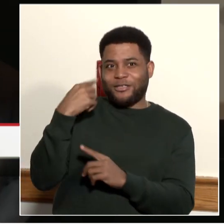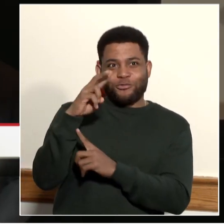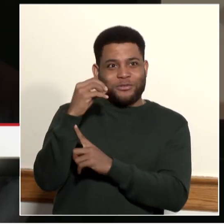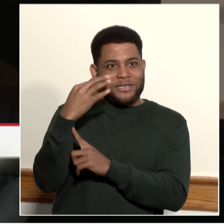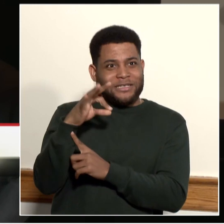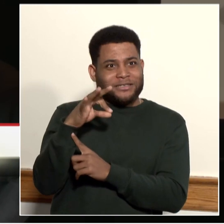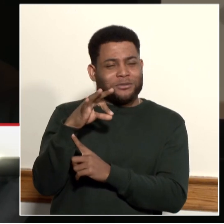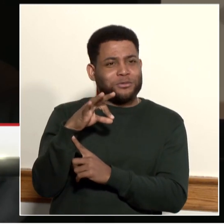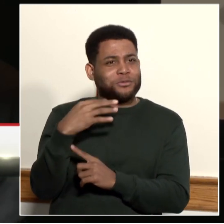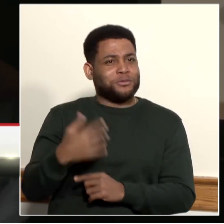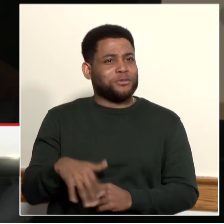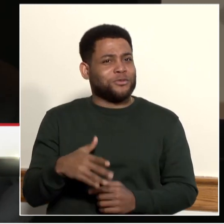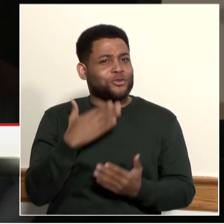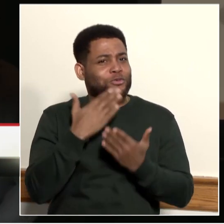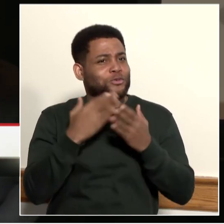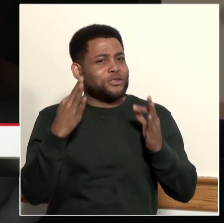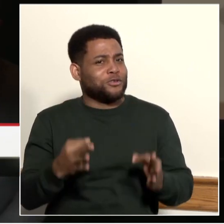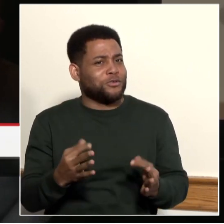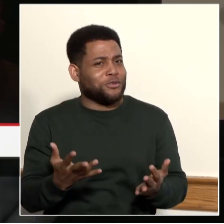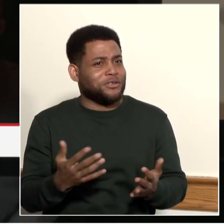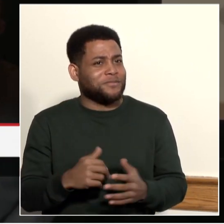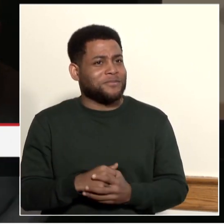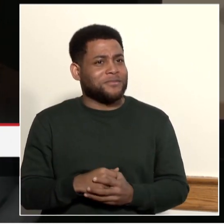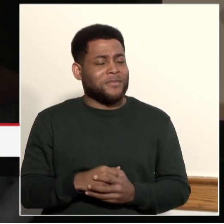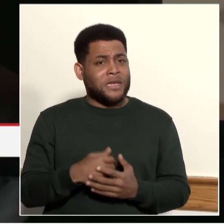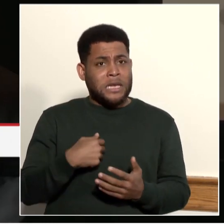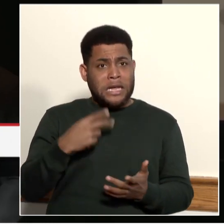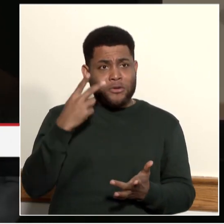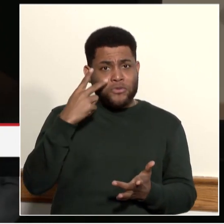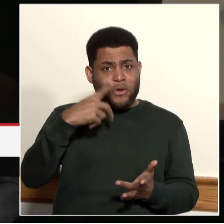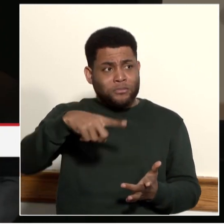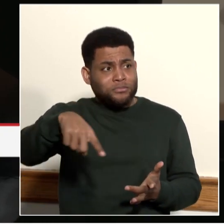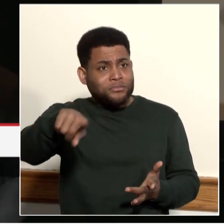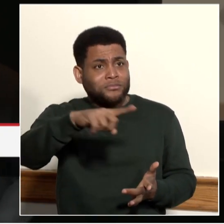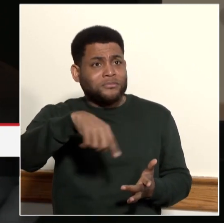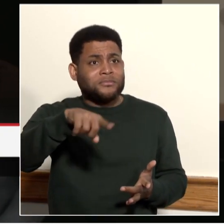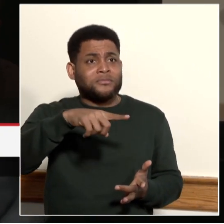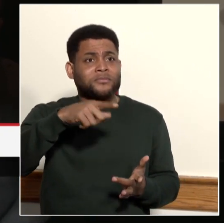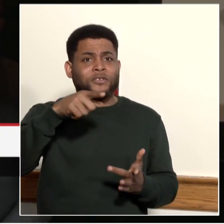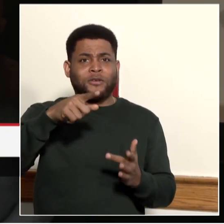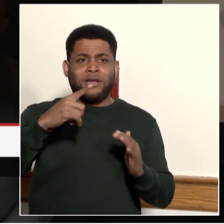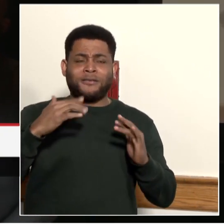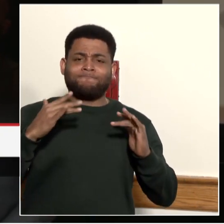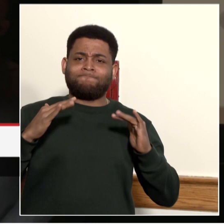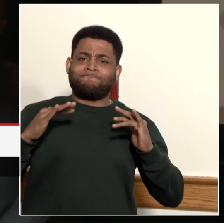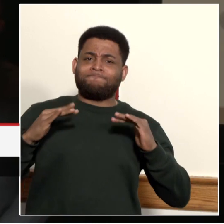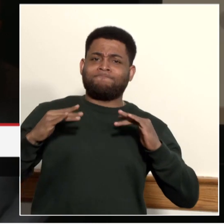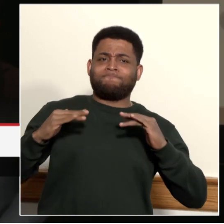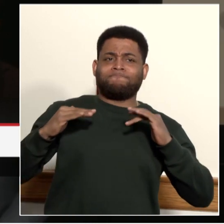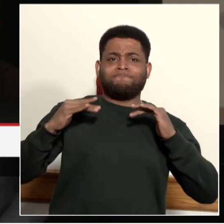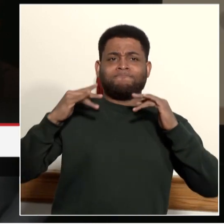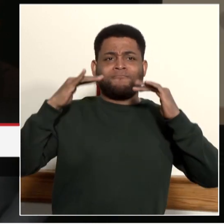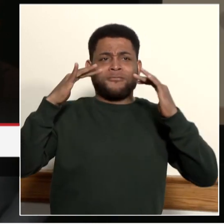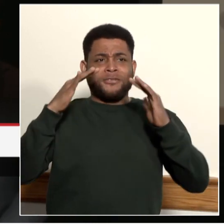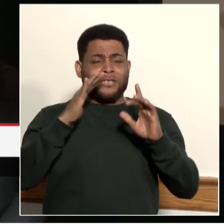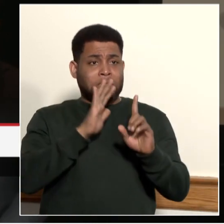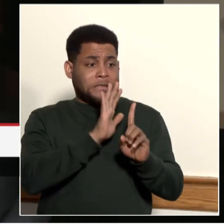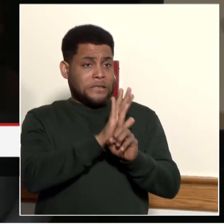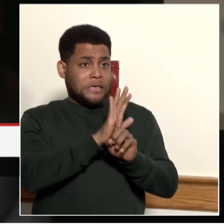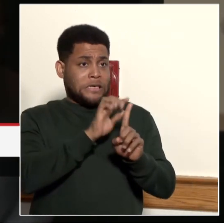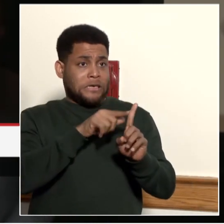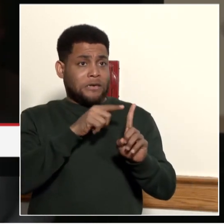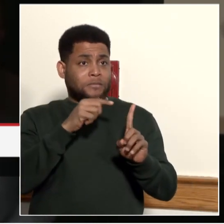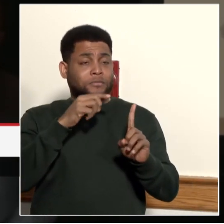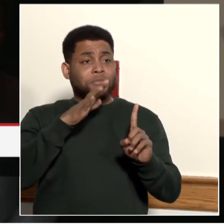of changemakers who are living up to the vision and also representing the legacy of Ms. Wells, I